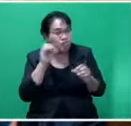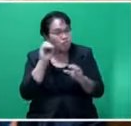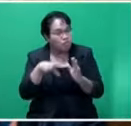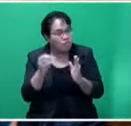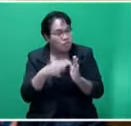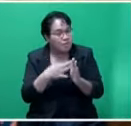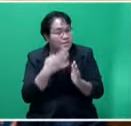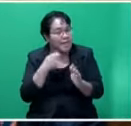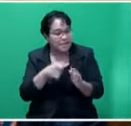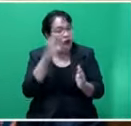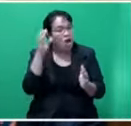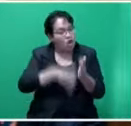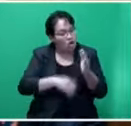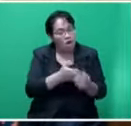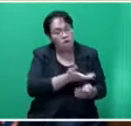Let the cost go back.